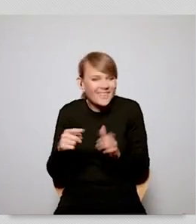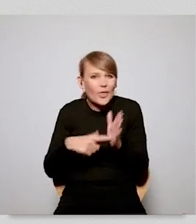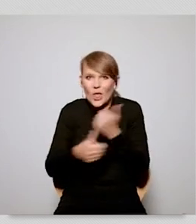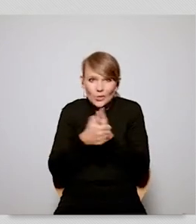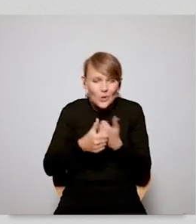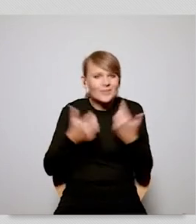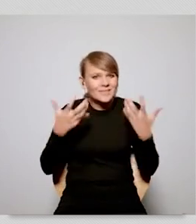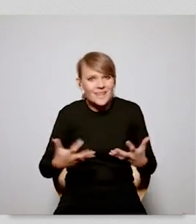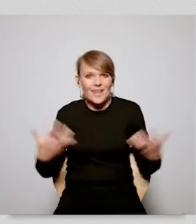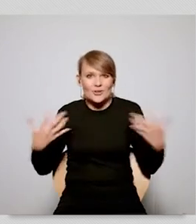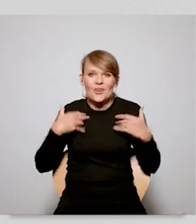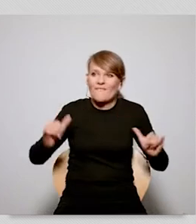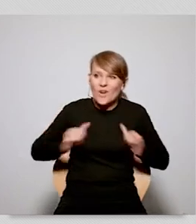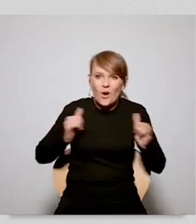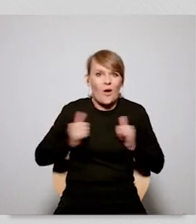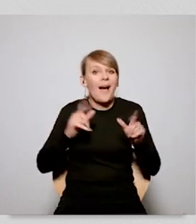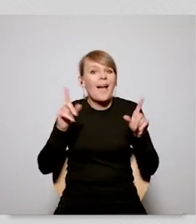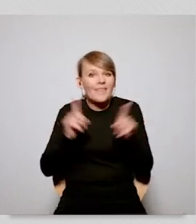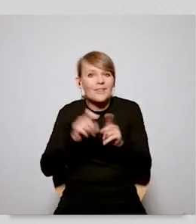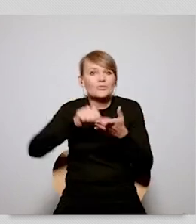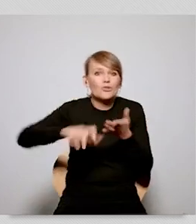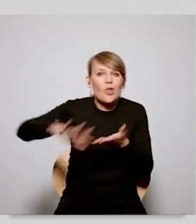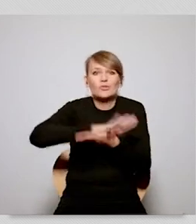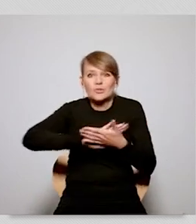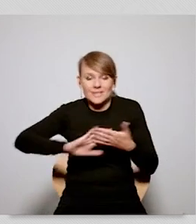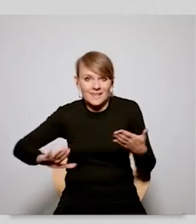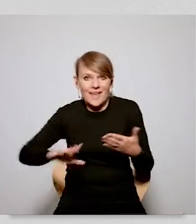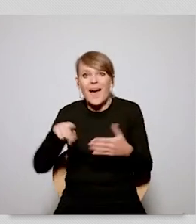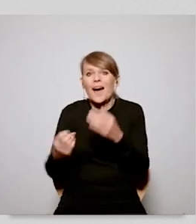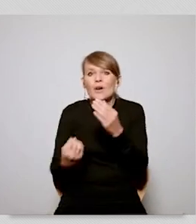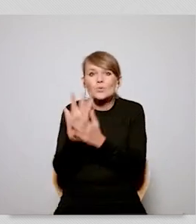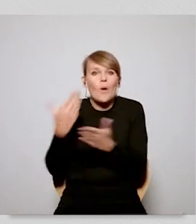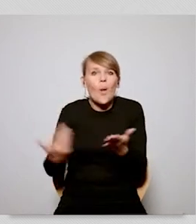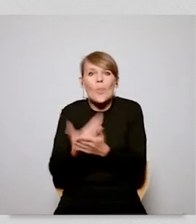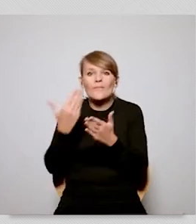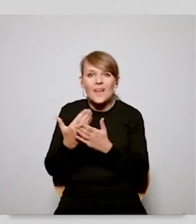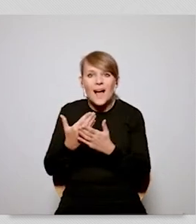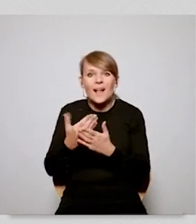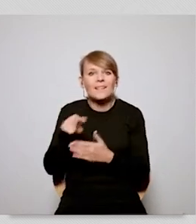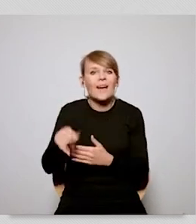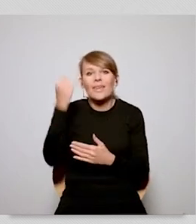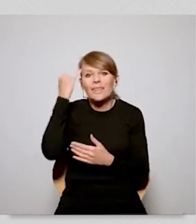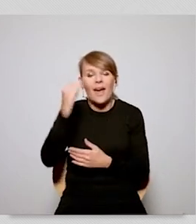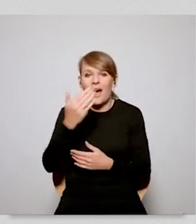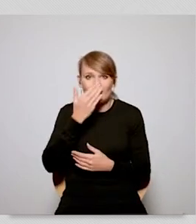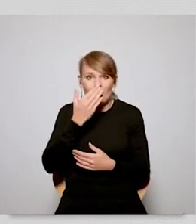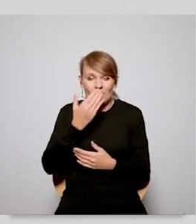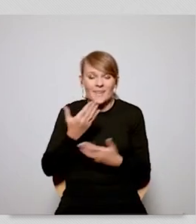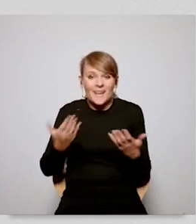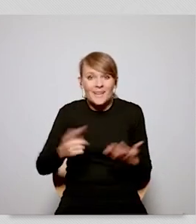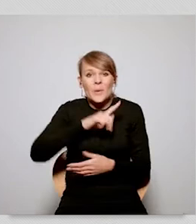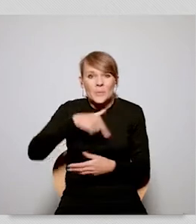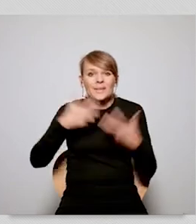on workers no we need a wider transformation and the idea behind green energy is